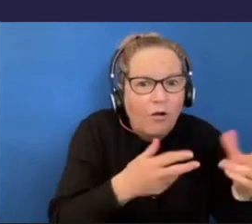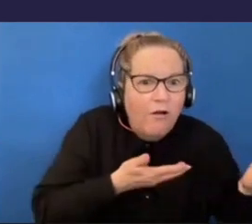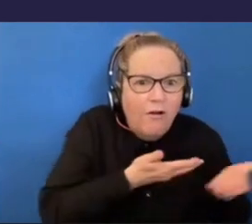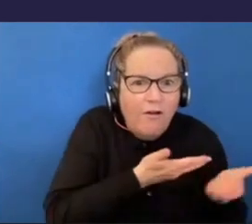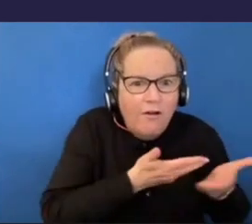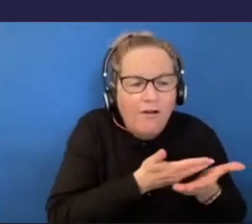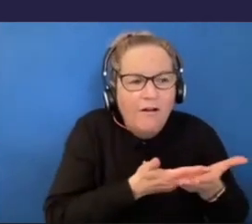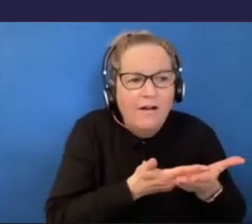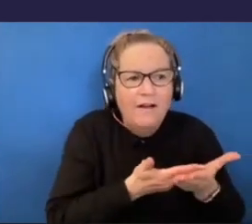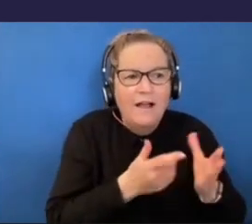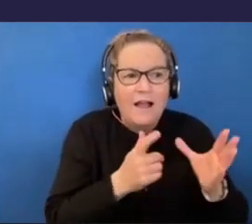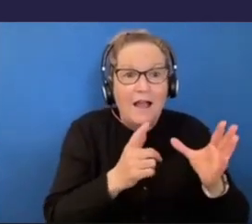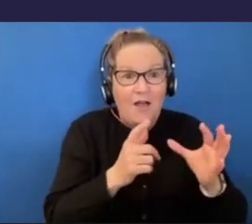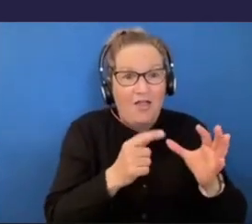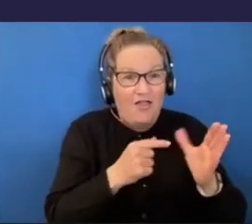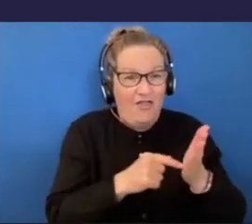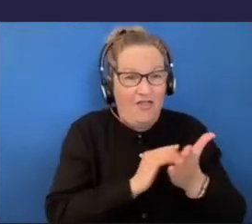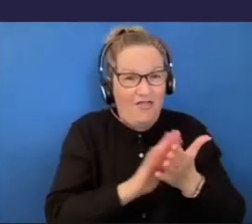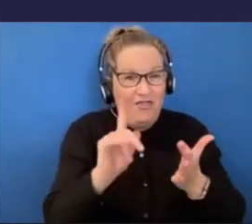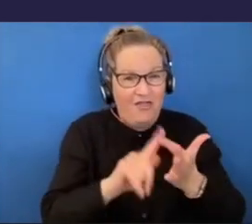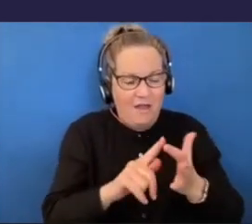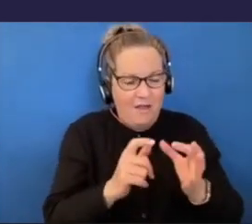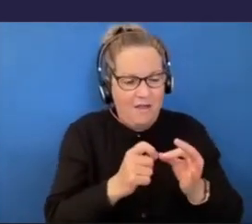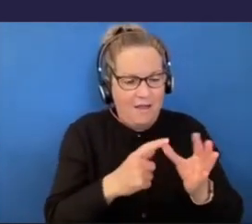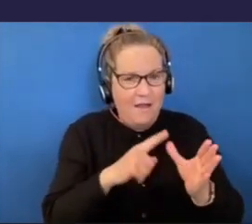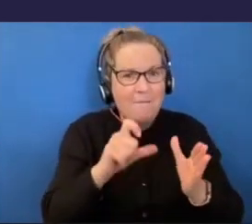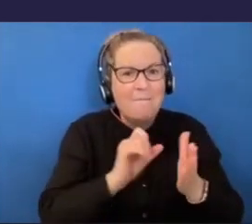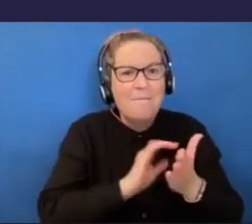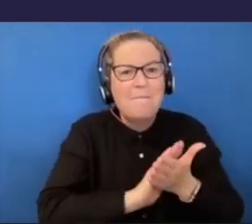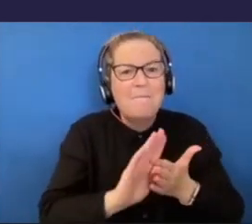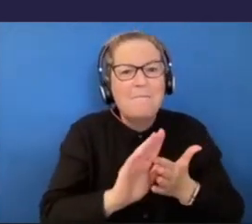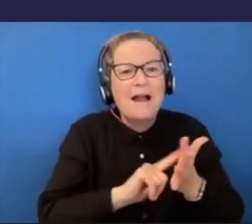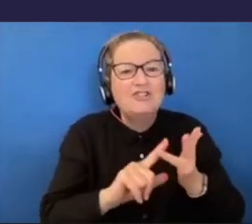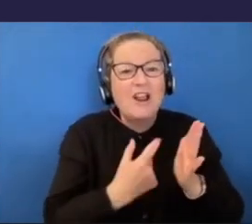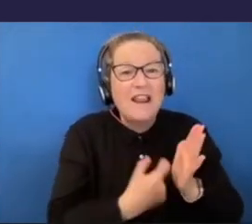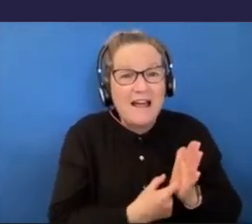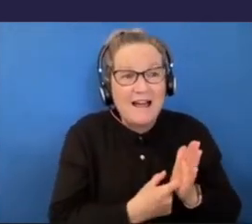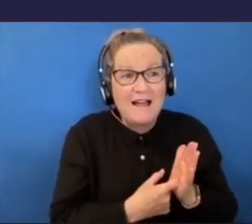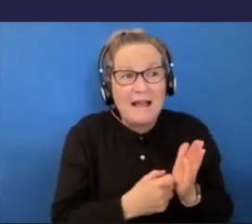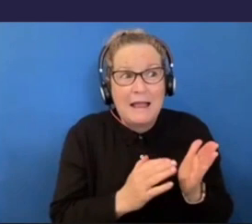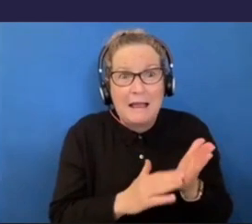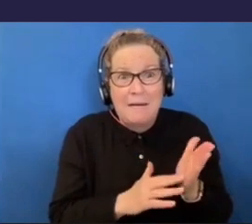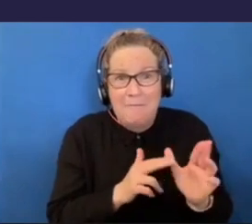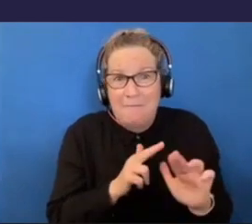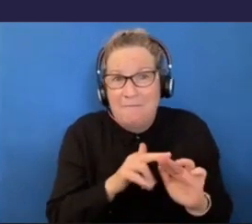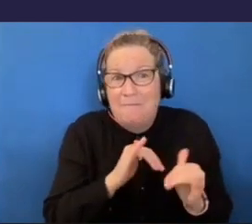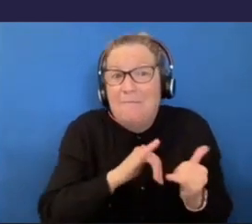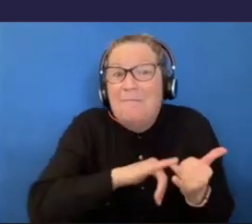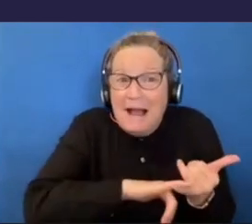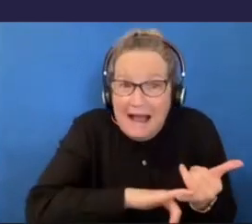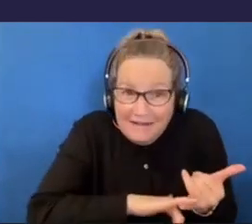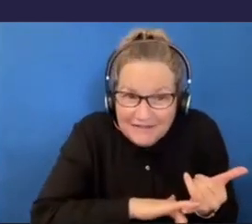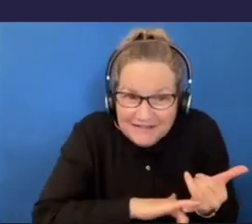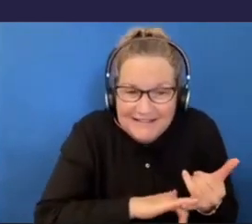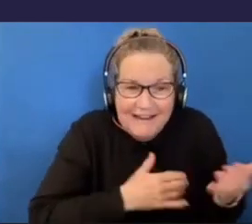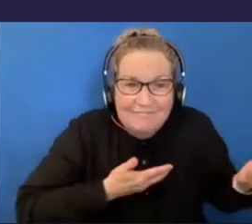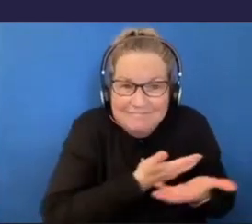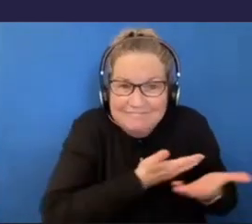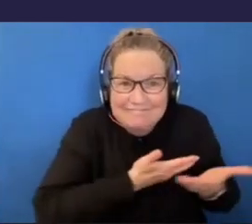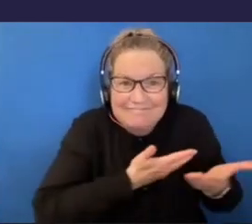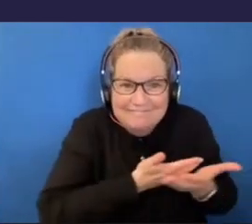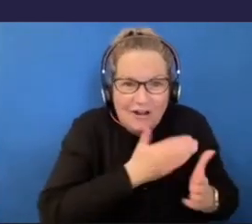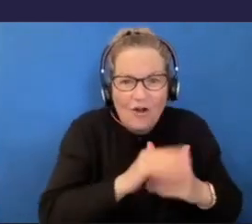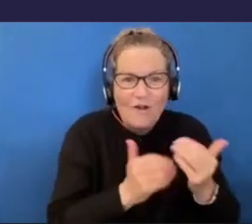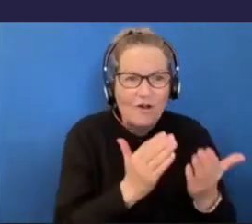that was a biggie, um, probably Max as well. Yeah. We bonded a lot over our reality TV